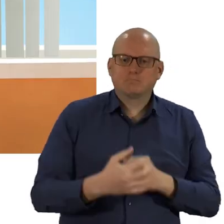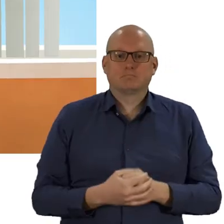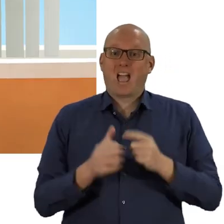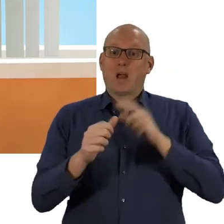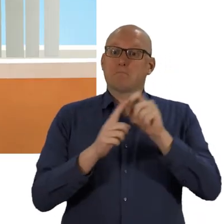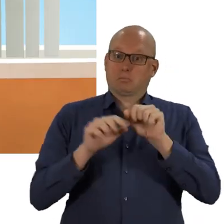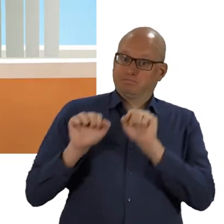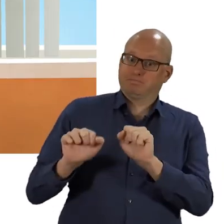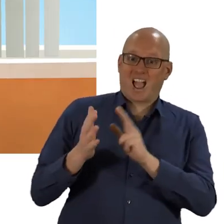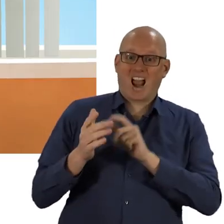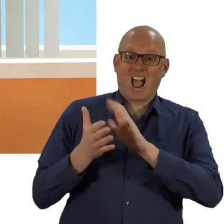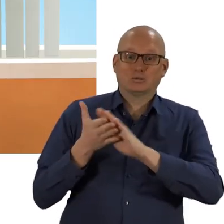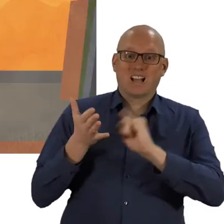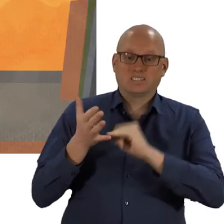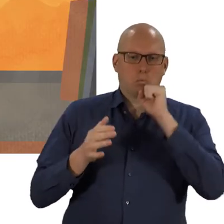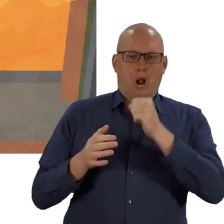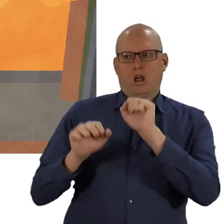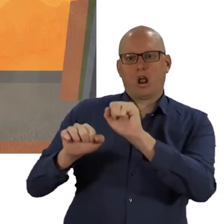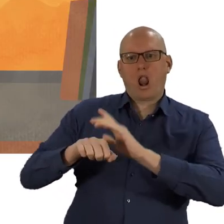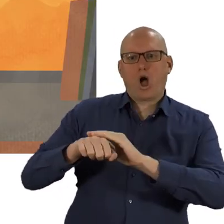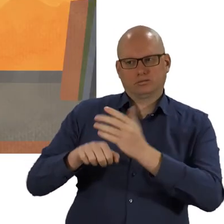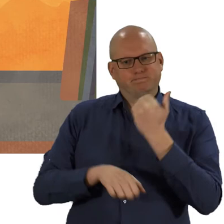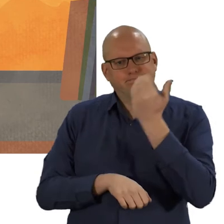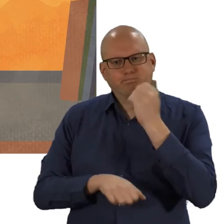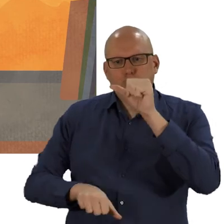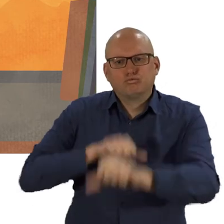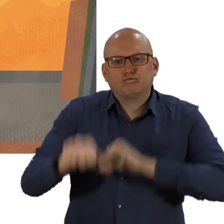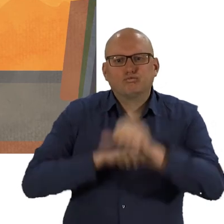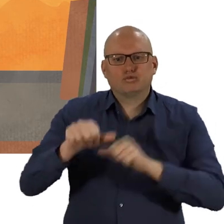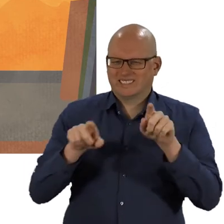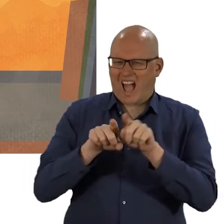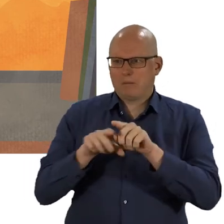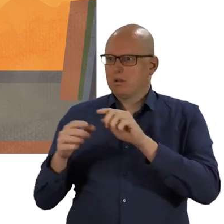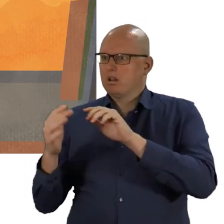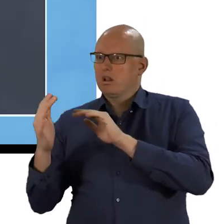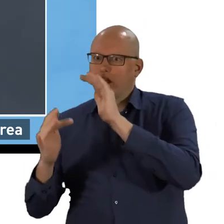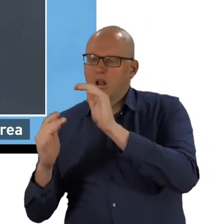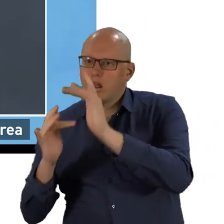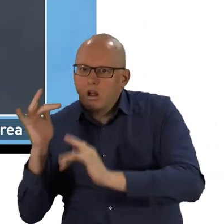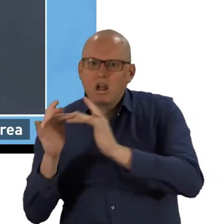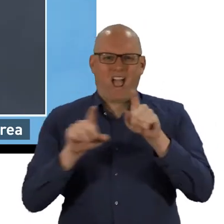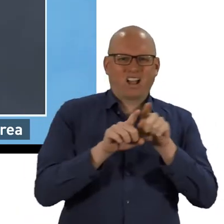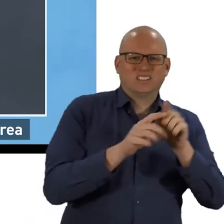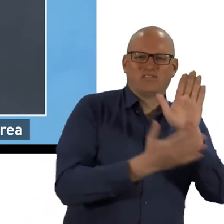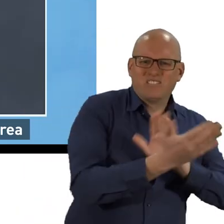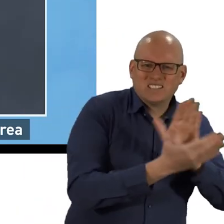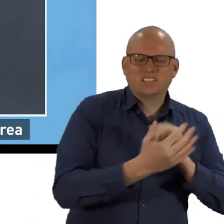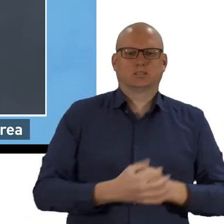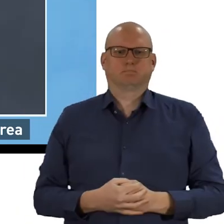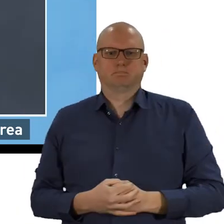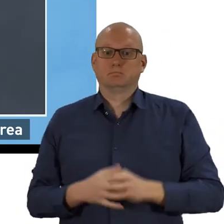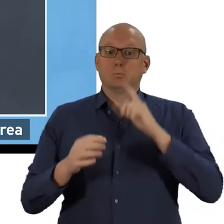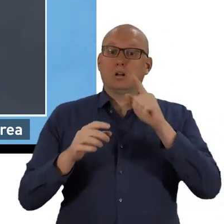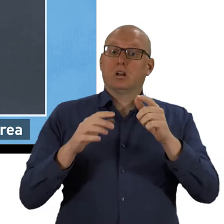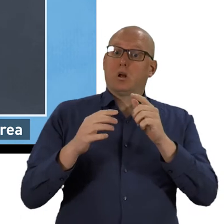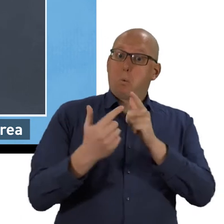it will be part of your clinicians day-to-day routine and will be conducted in much the same way. When you start the call you go